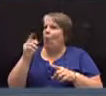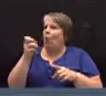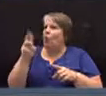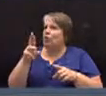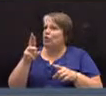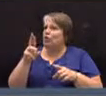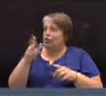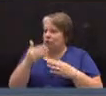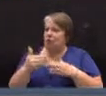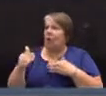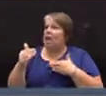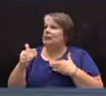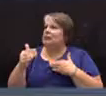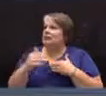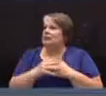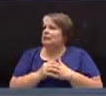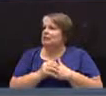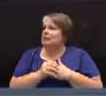Go ahead. Yes, sir.